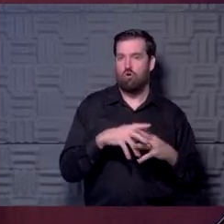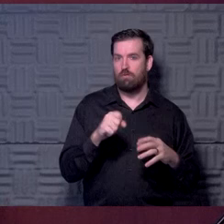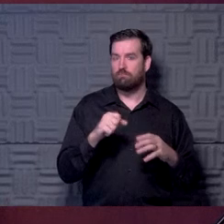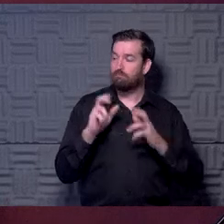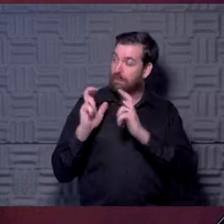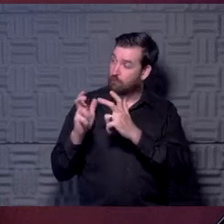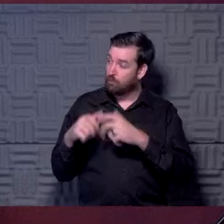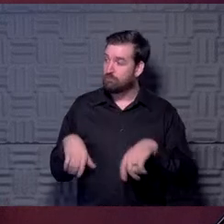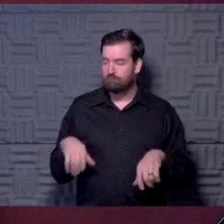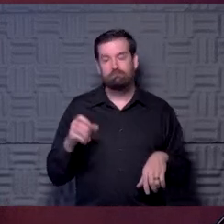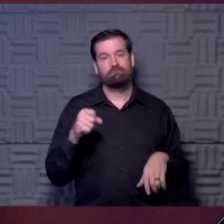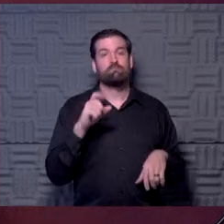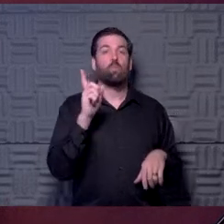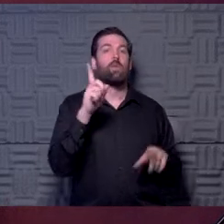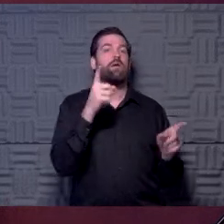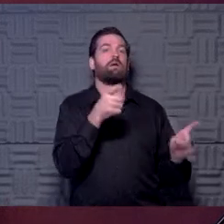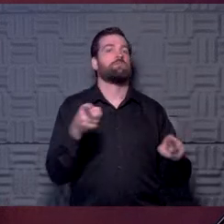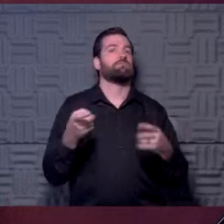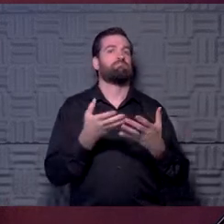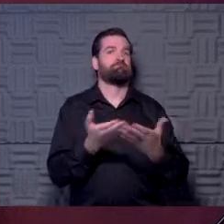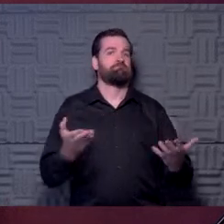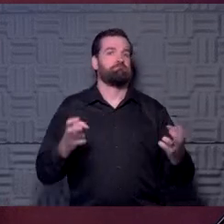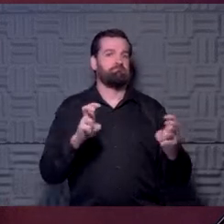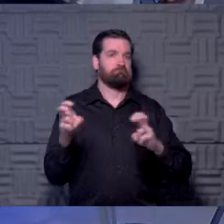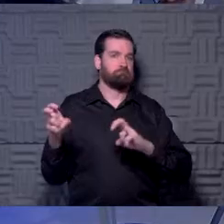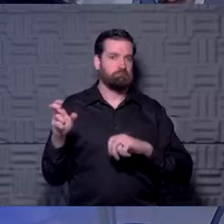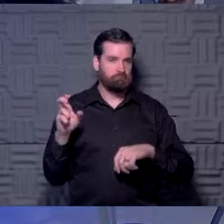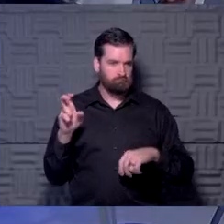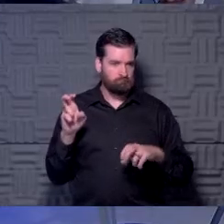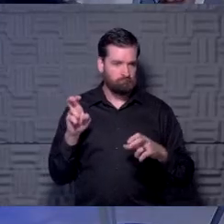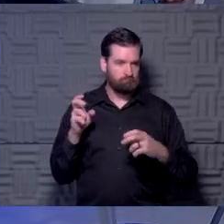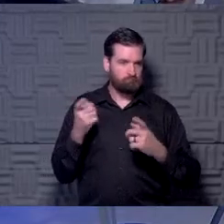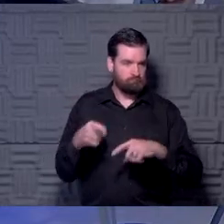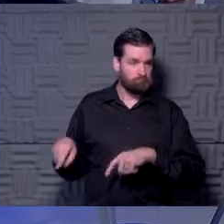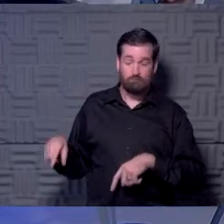where the events occurred, but Michael thoughts.